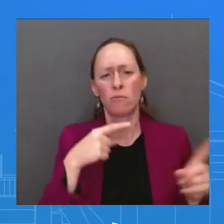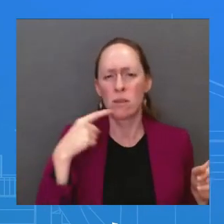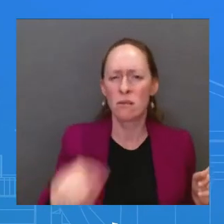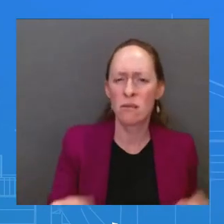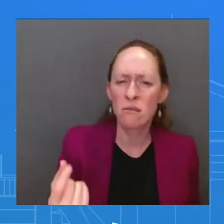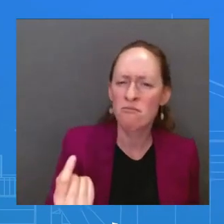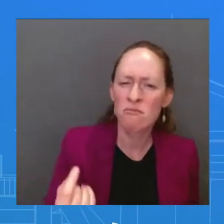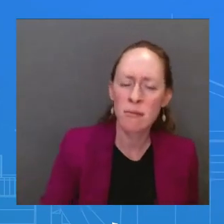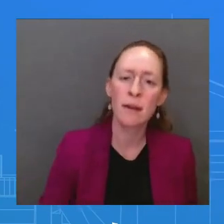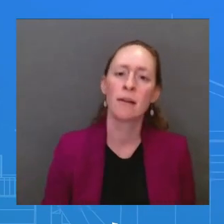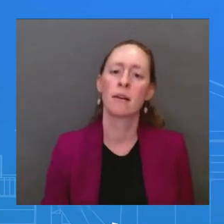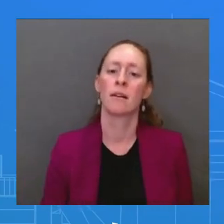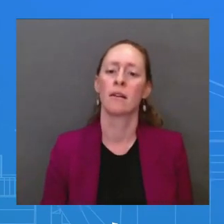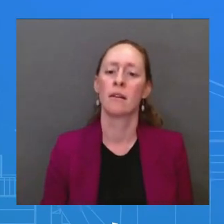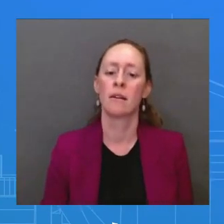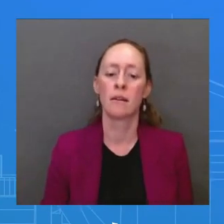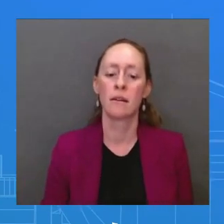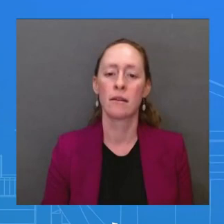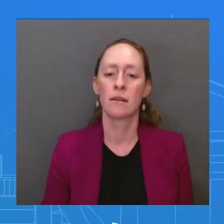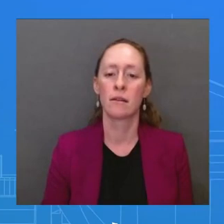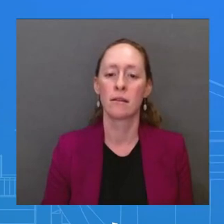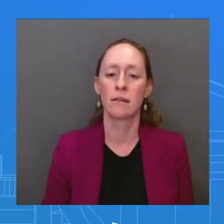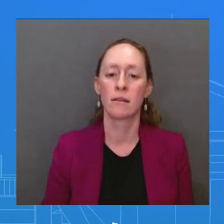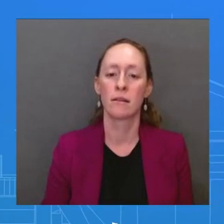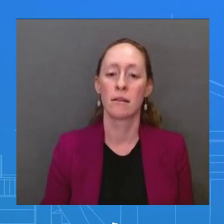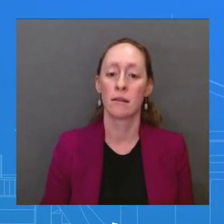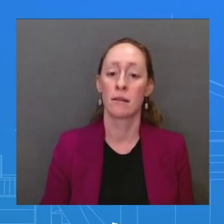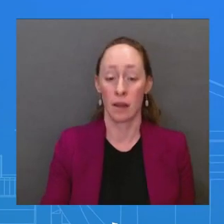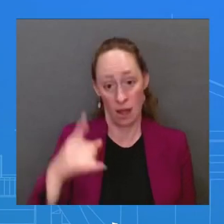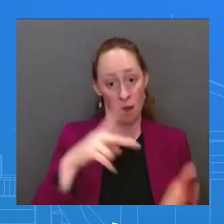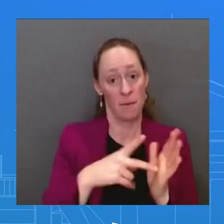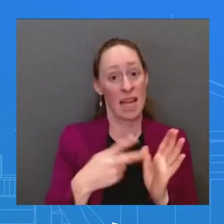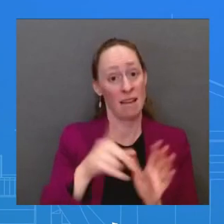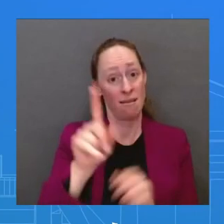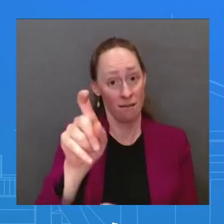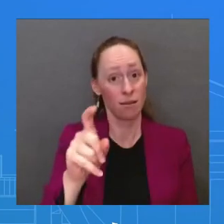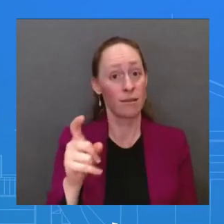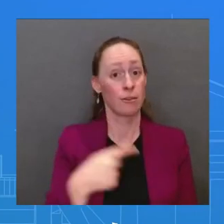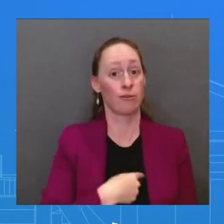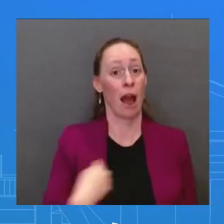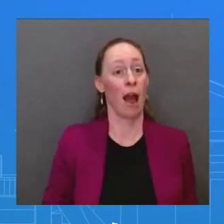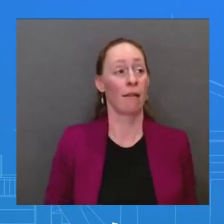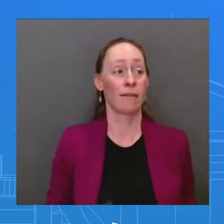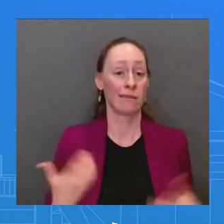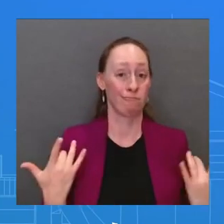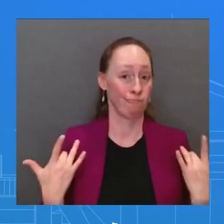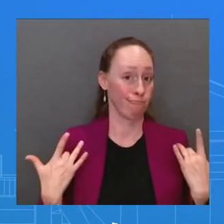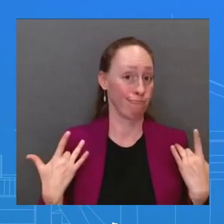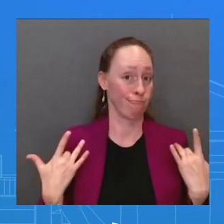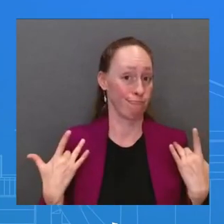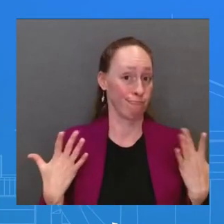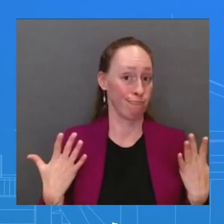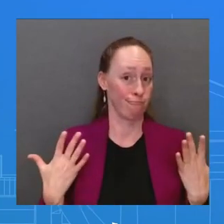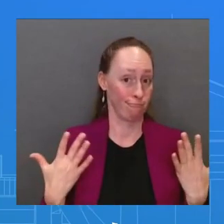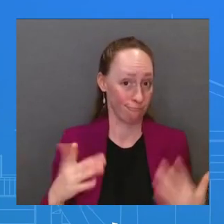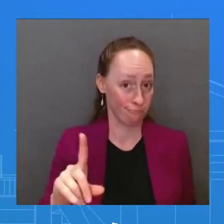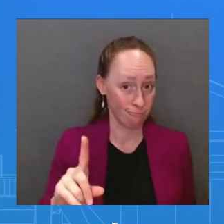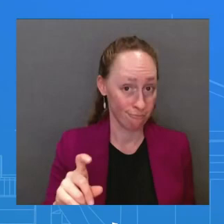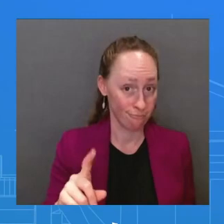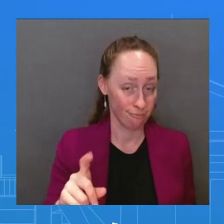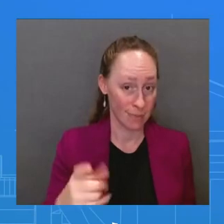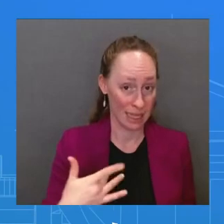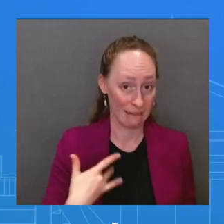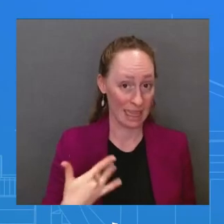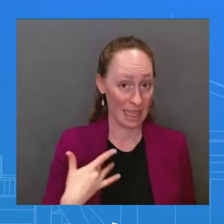in Beijing? Do you think that the U.S. has any leverage in terms of what it can do here in terms of either providing food aid to the North